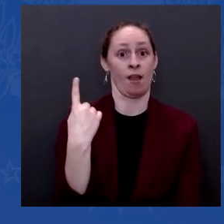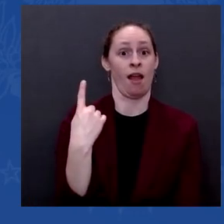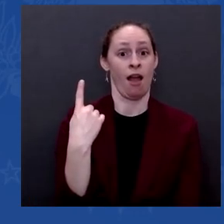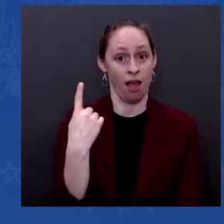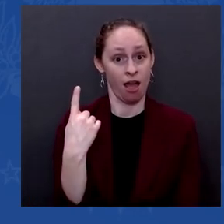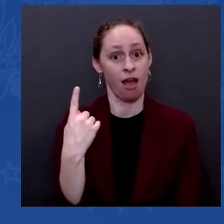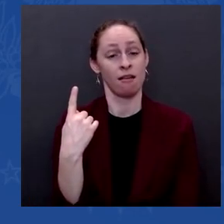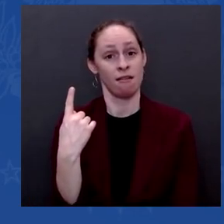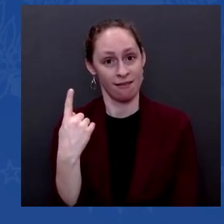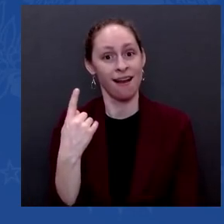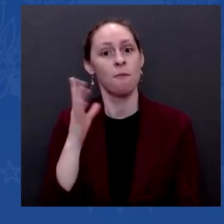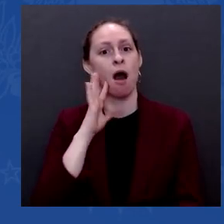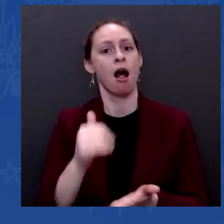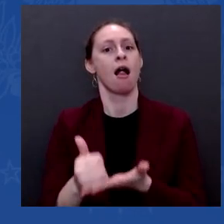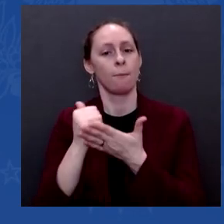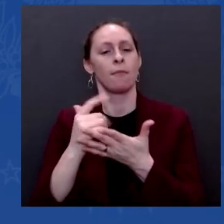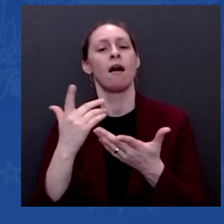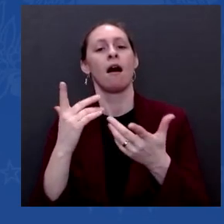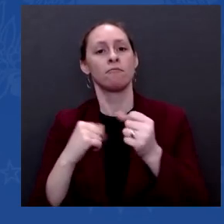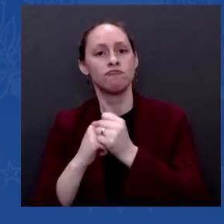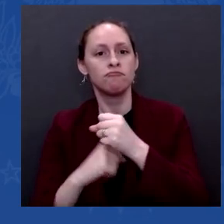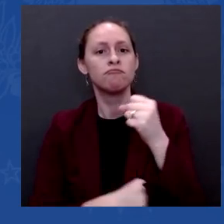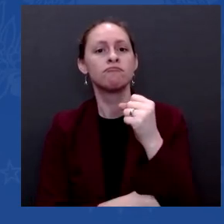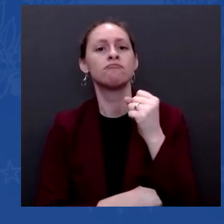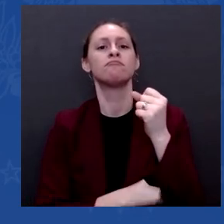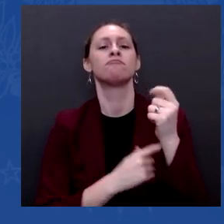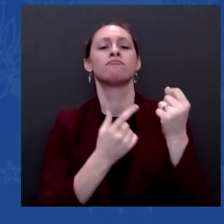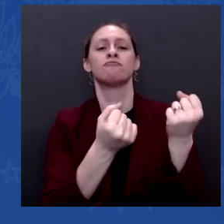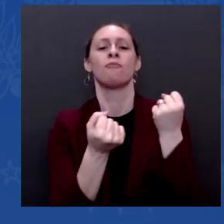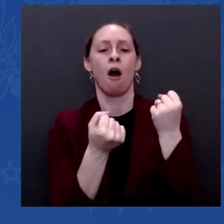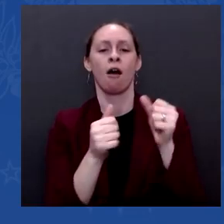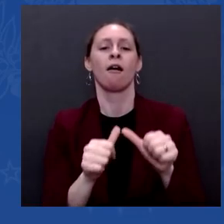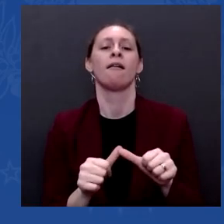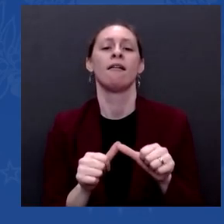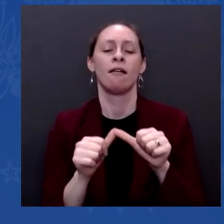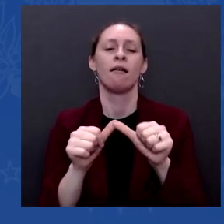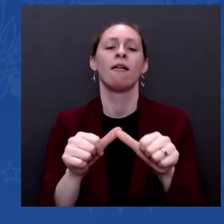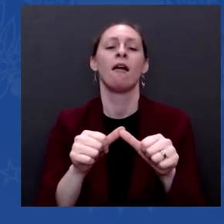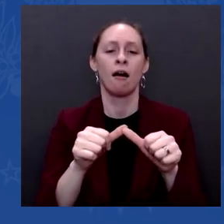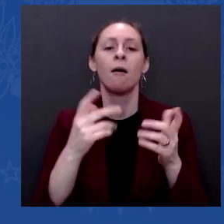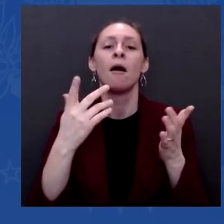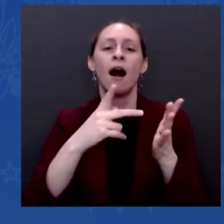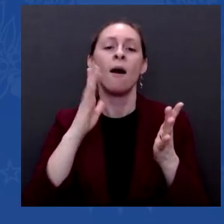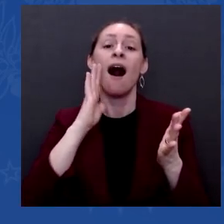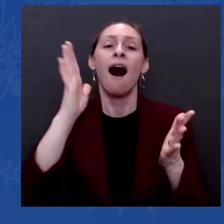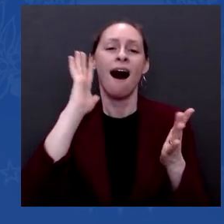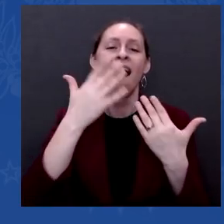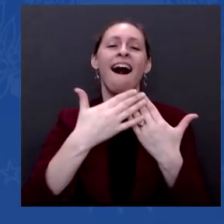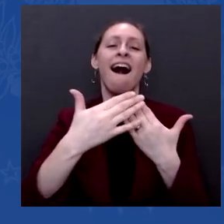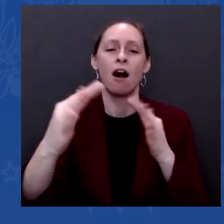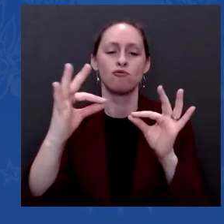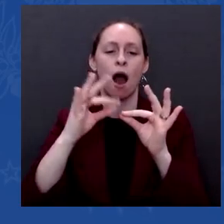cost of living. Now, with regard to the whole issue of energy prices,